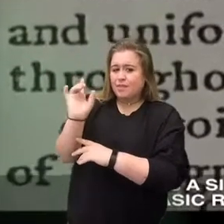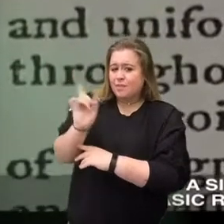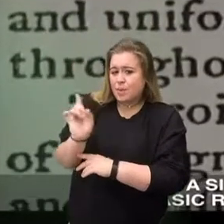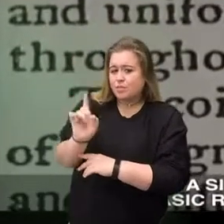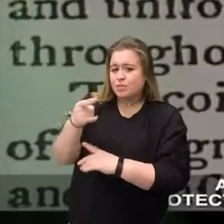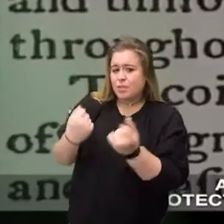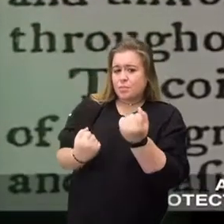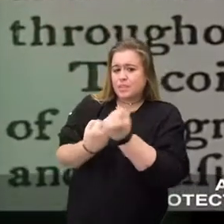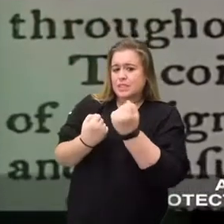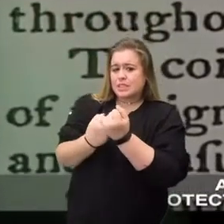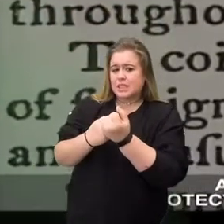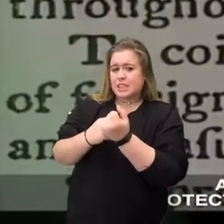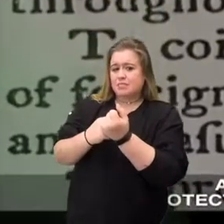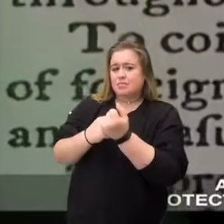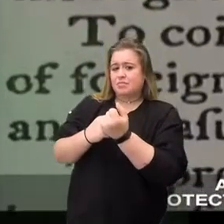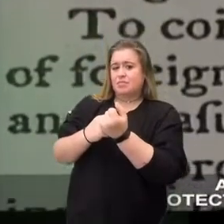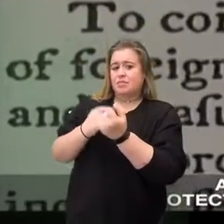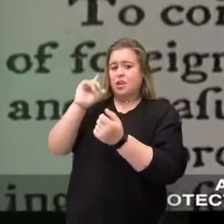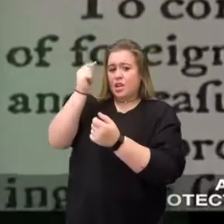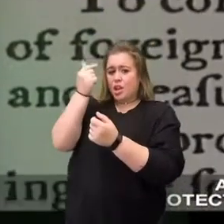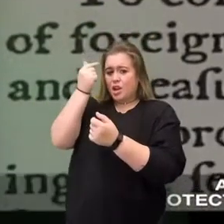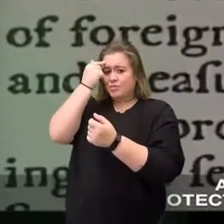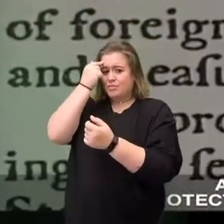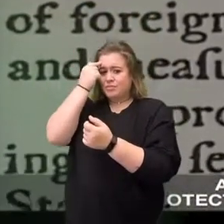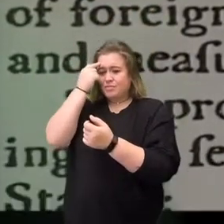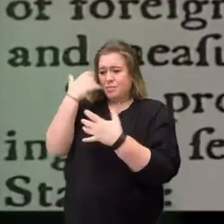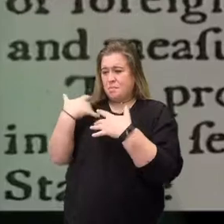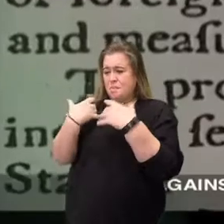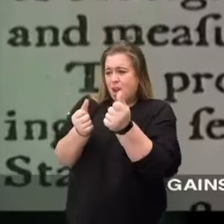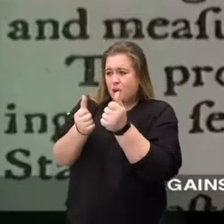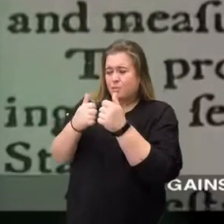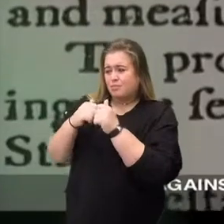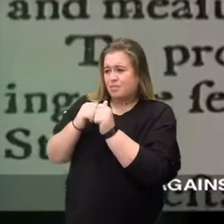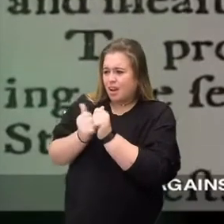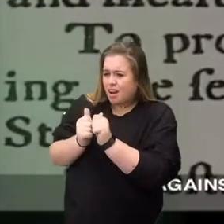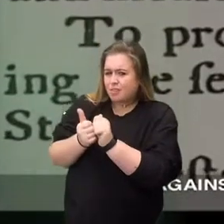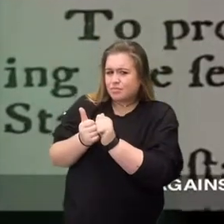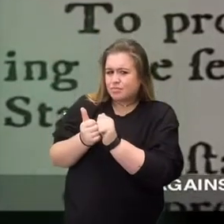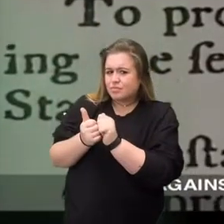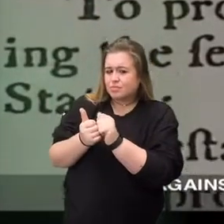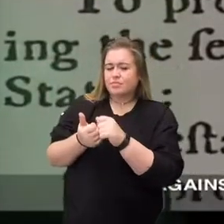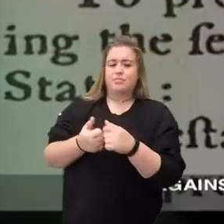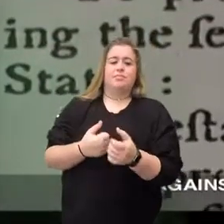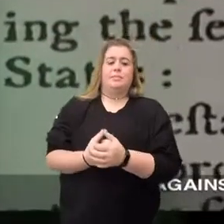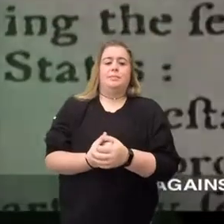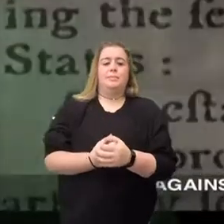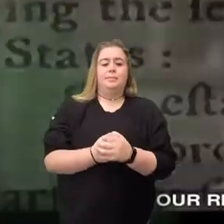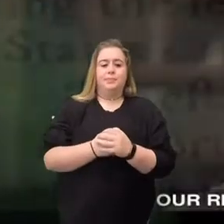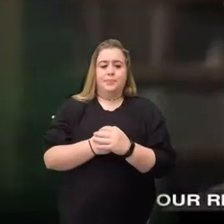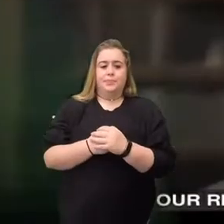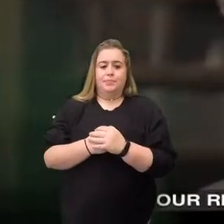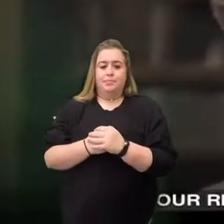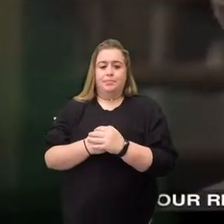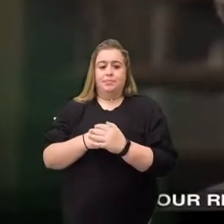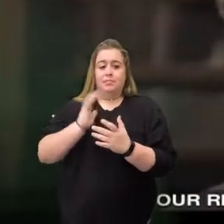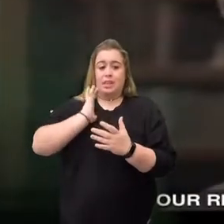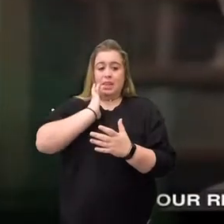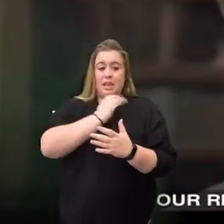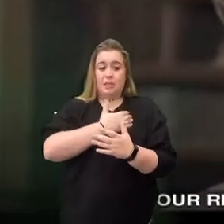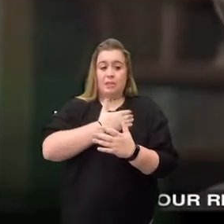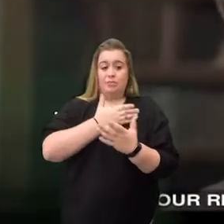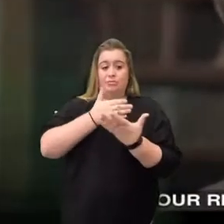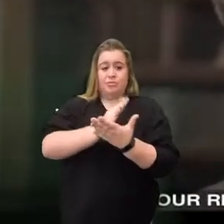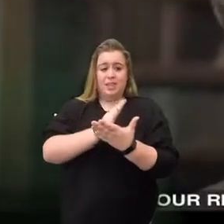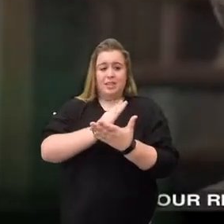of individuals, a bill of rights protecting ordinary citizens against this all-powerful government. Our rights